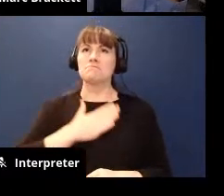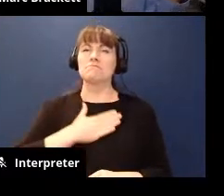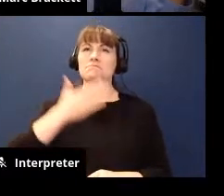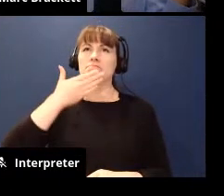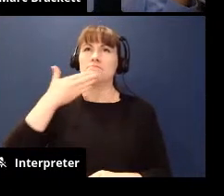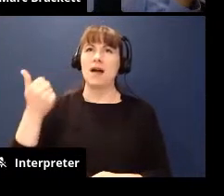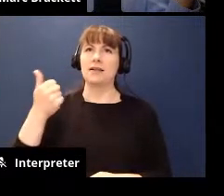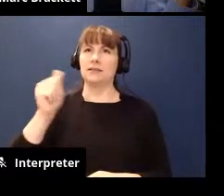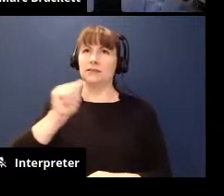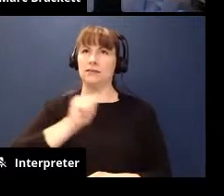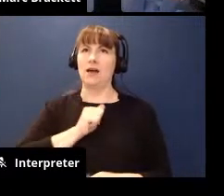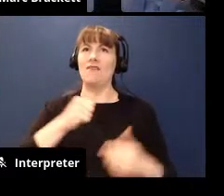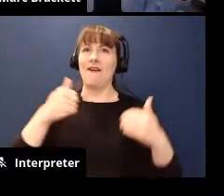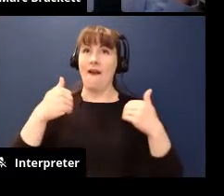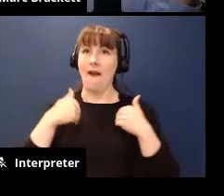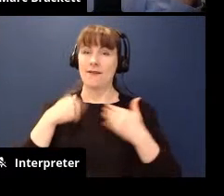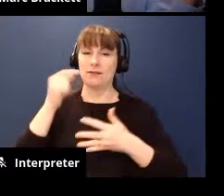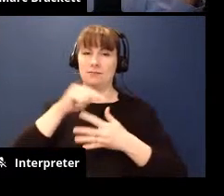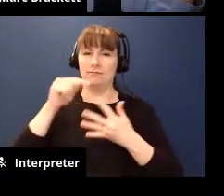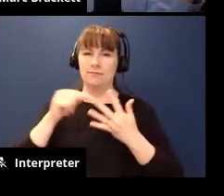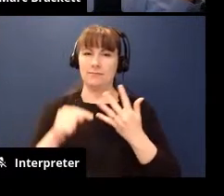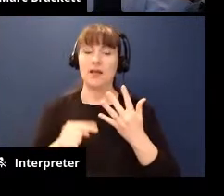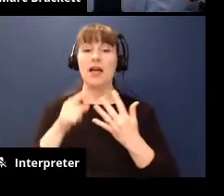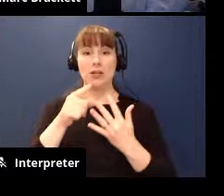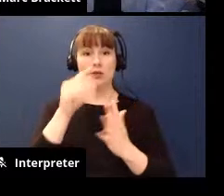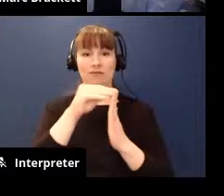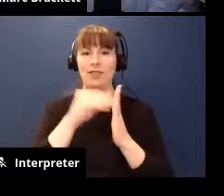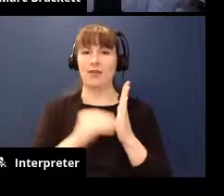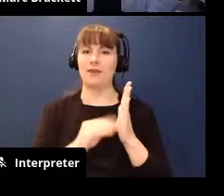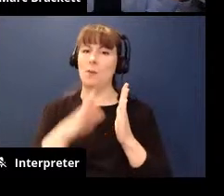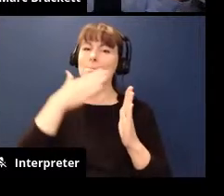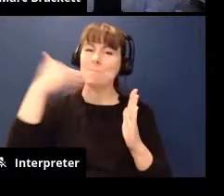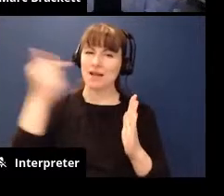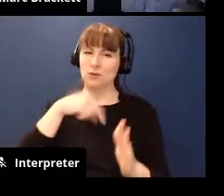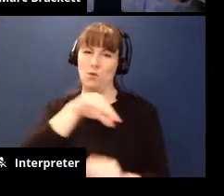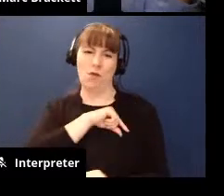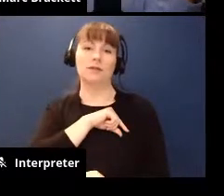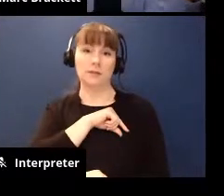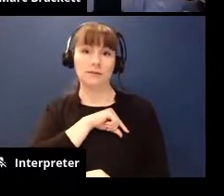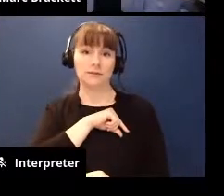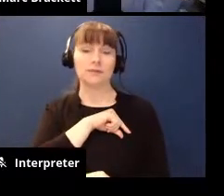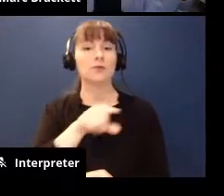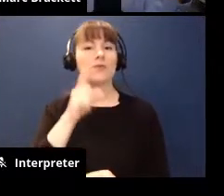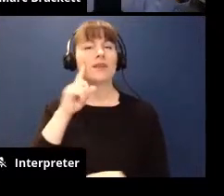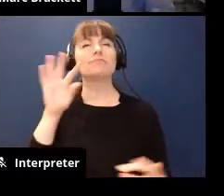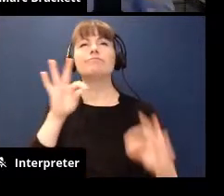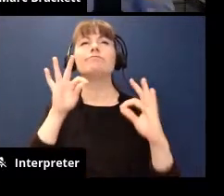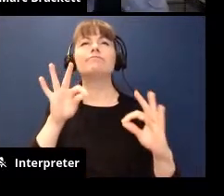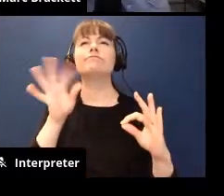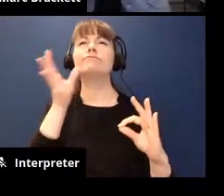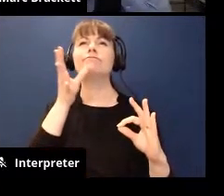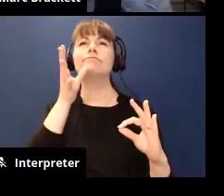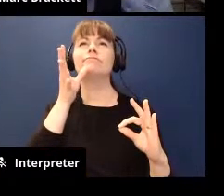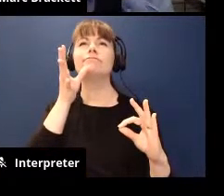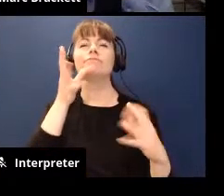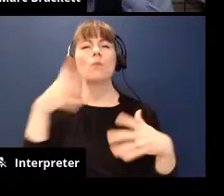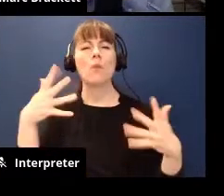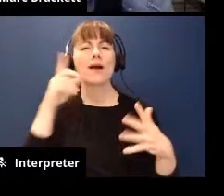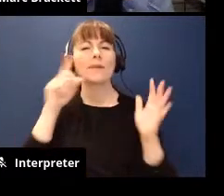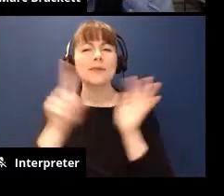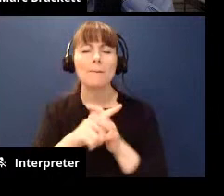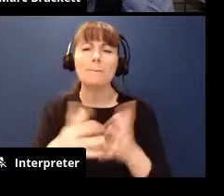has these qualities and then you fill it in so when you think about the ideal mom what do you what comes up for you